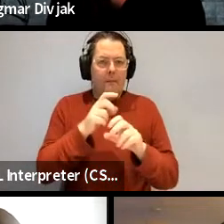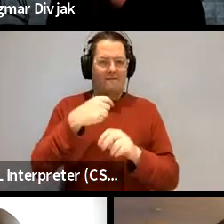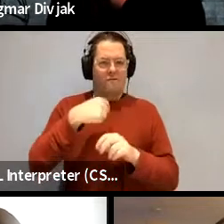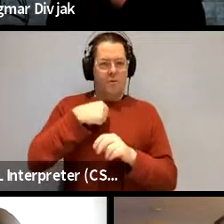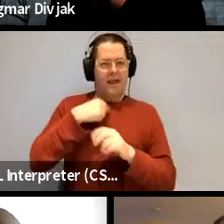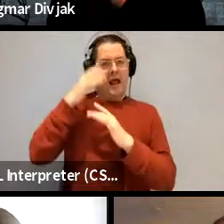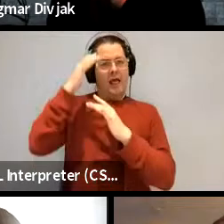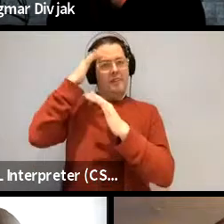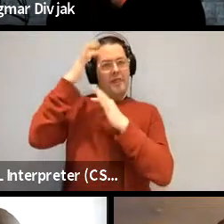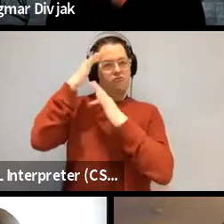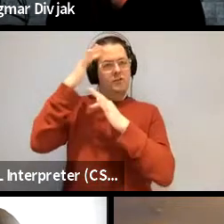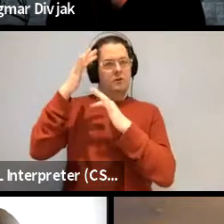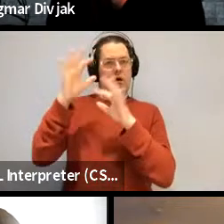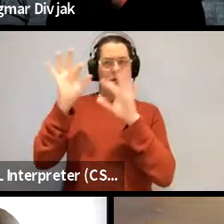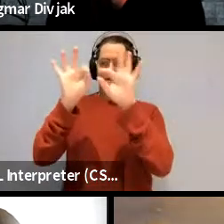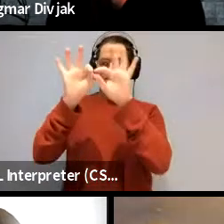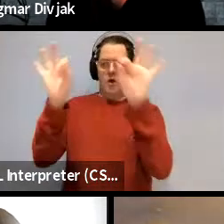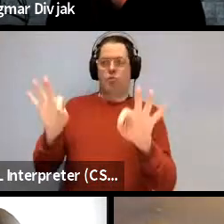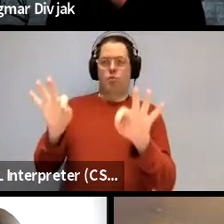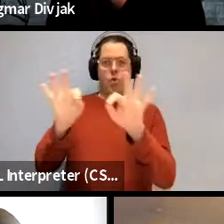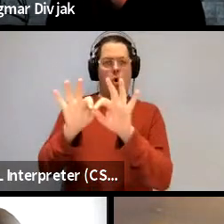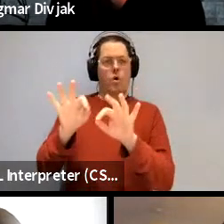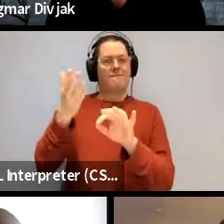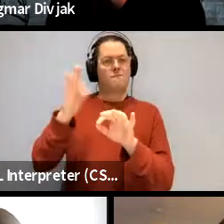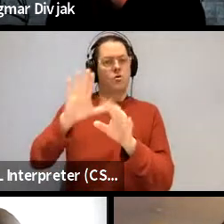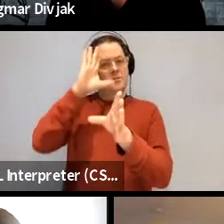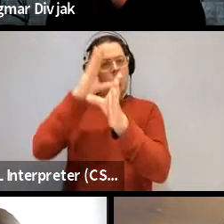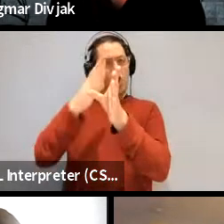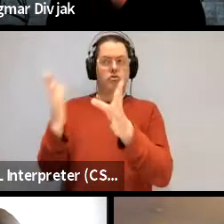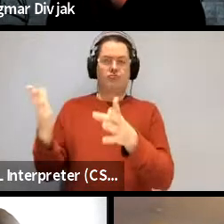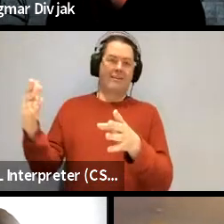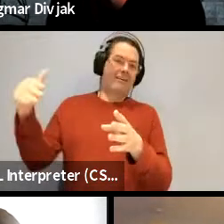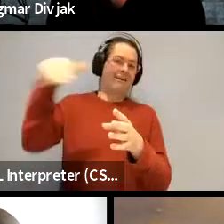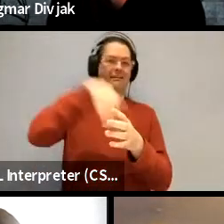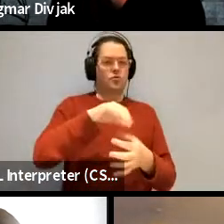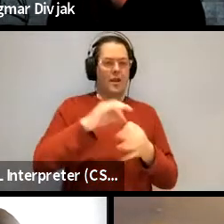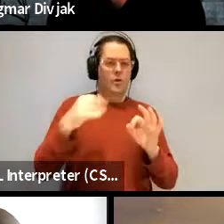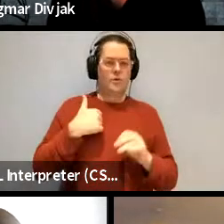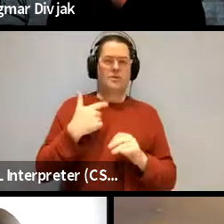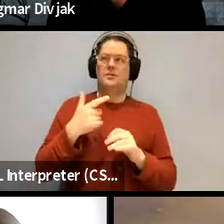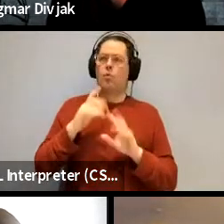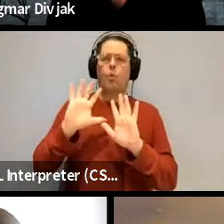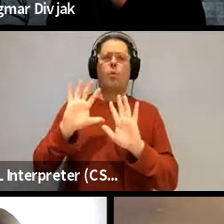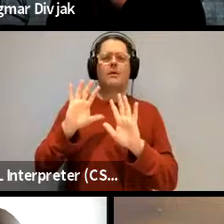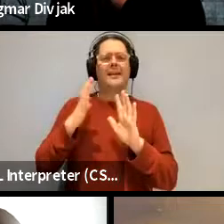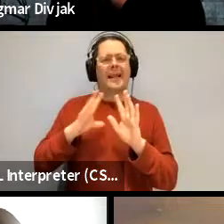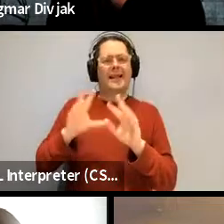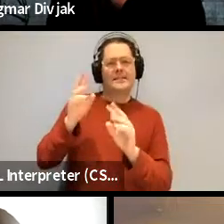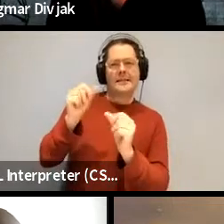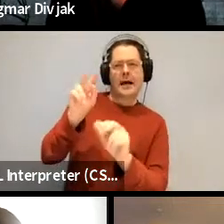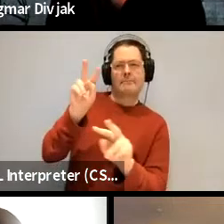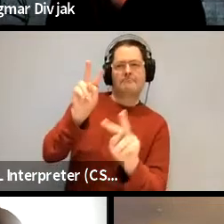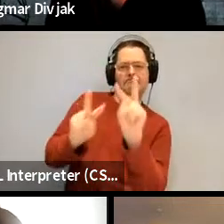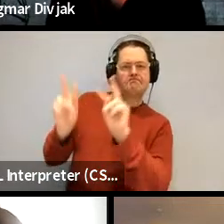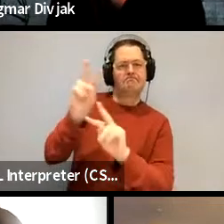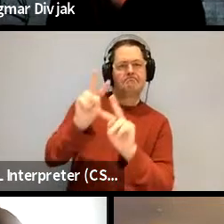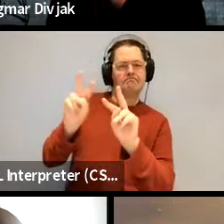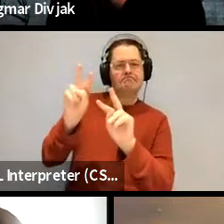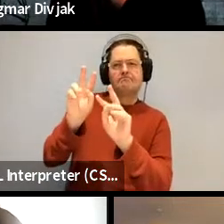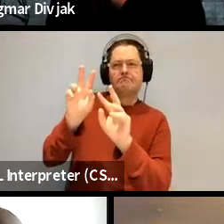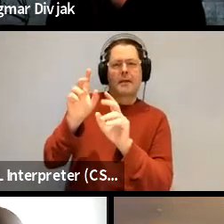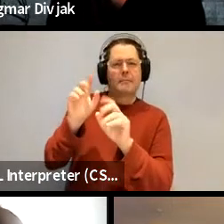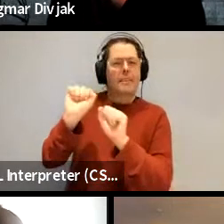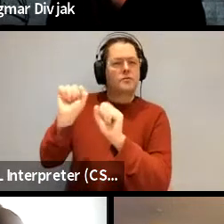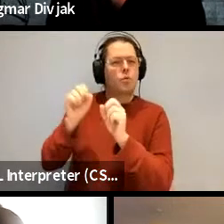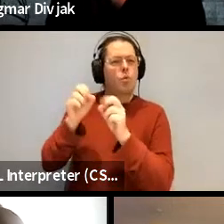theoretical commitments from psychology wholesale that's my concern it's not a concern it's it's a way of thinking it